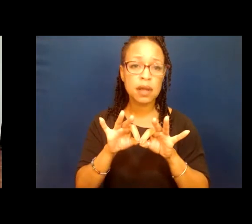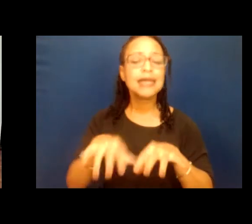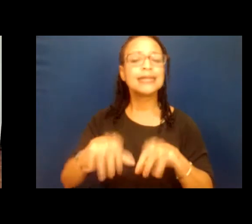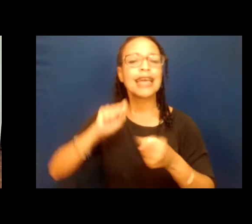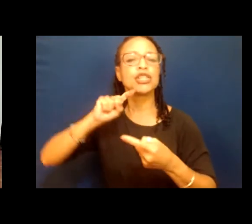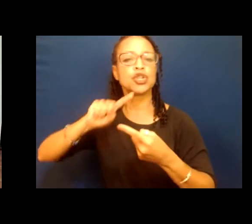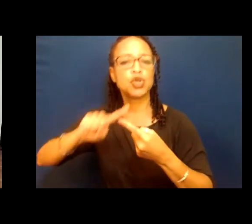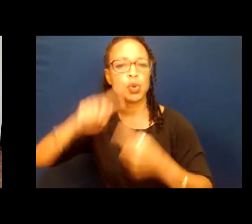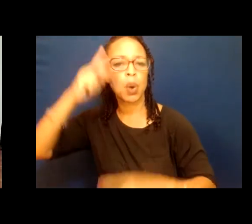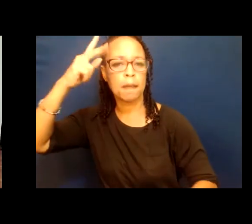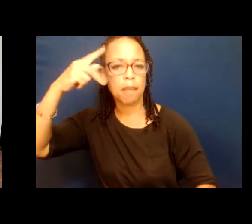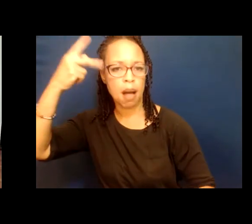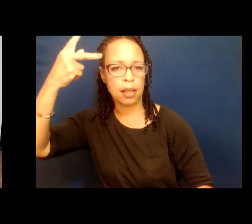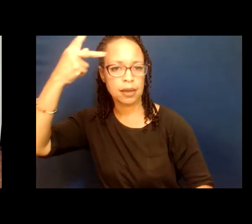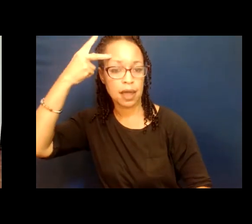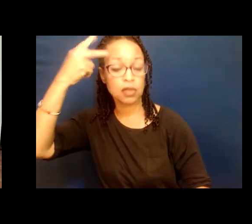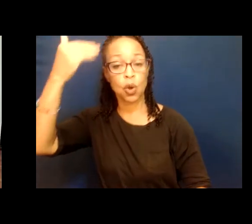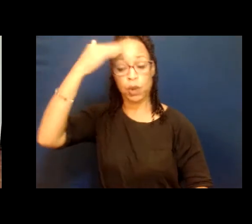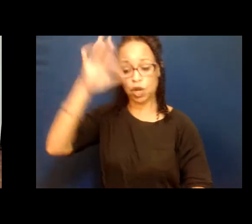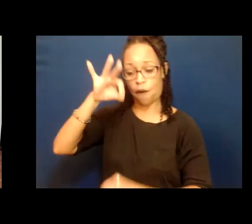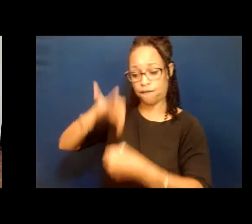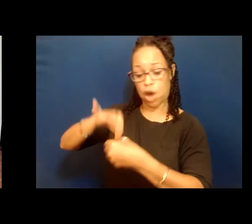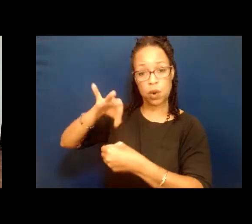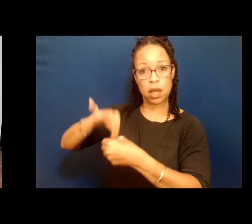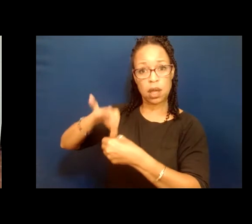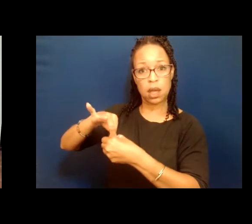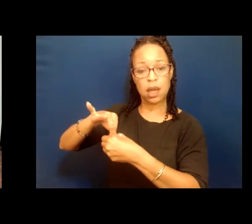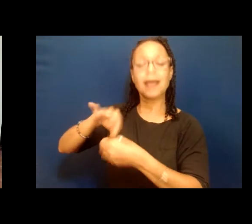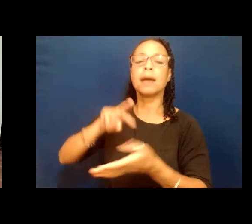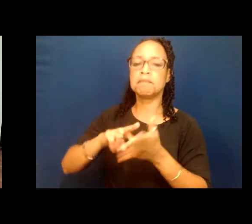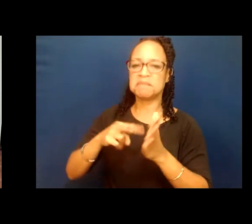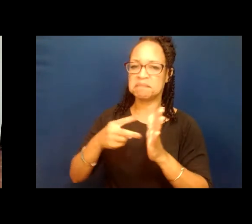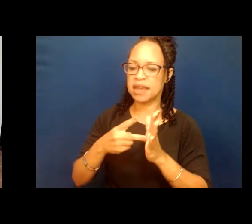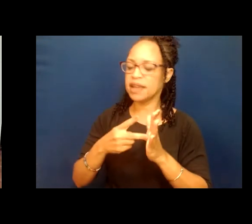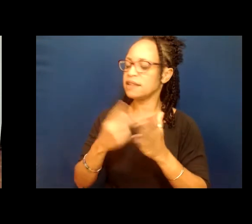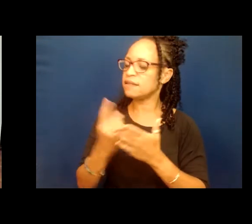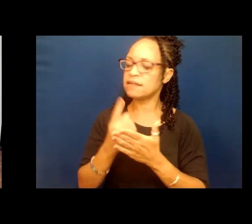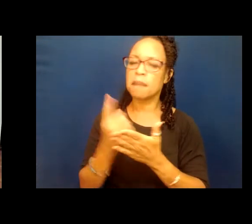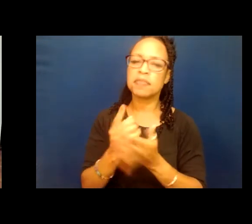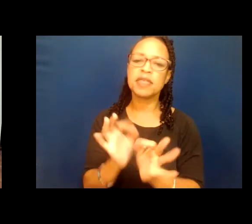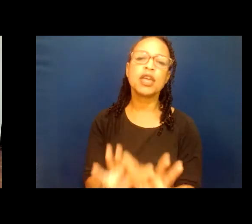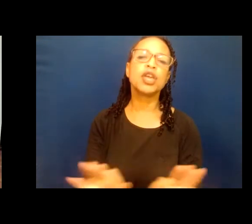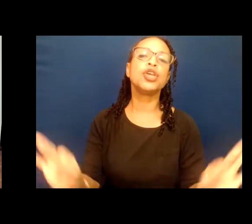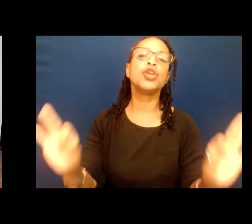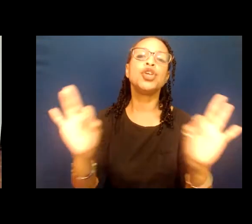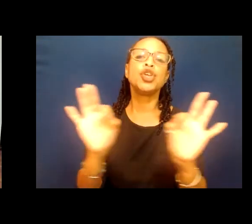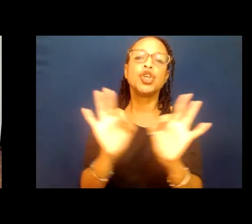una significancia enorme y que significa cómo